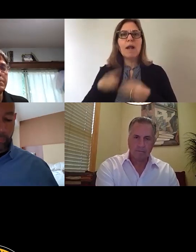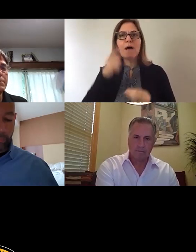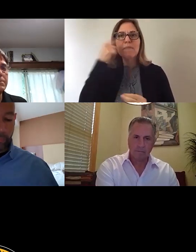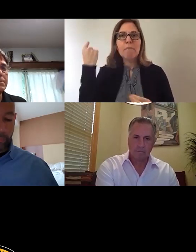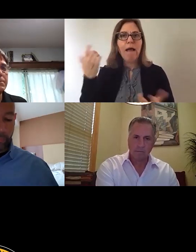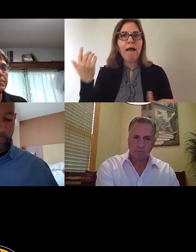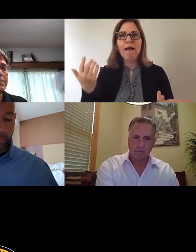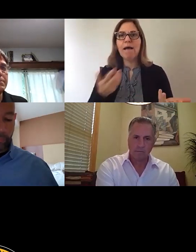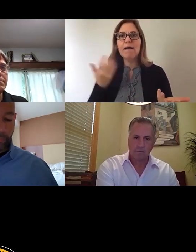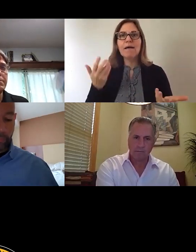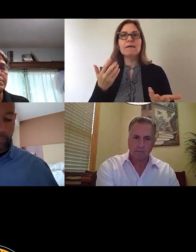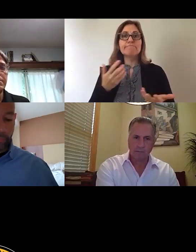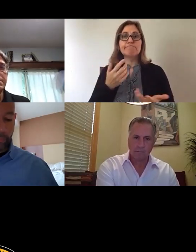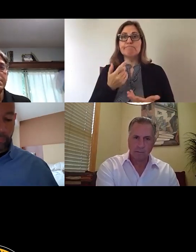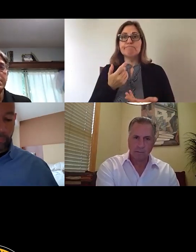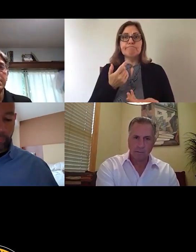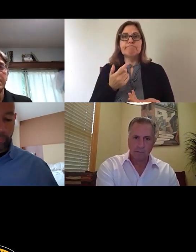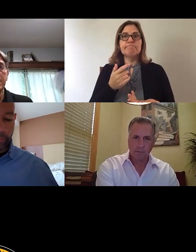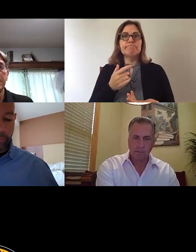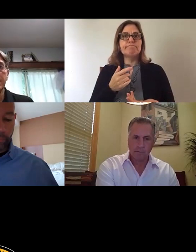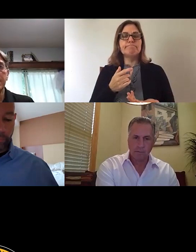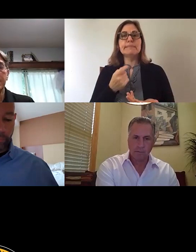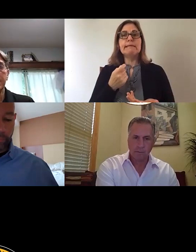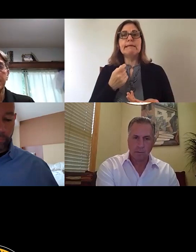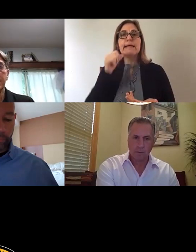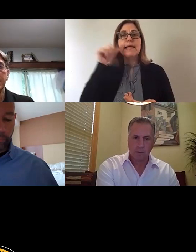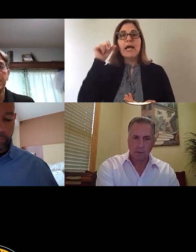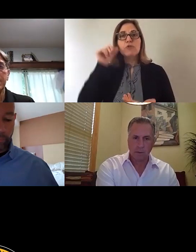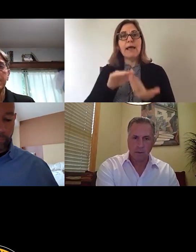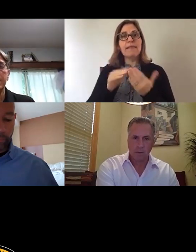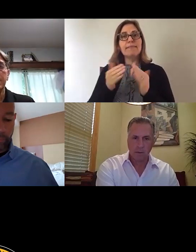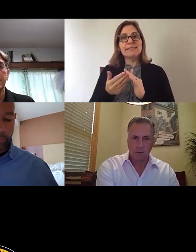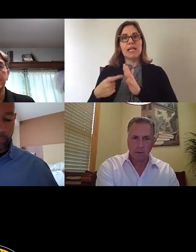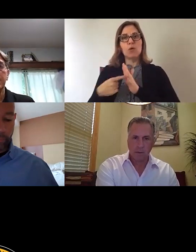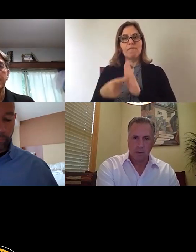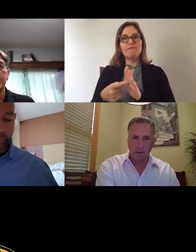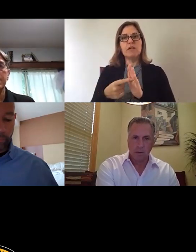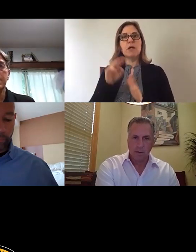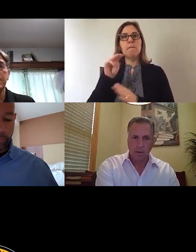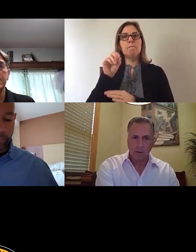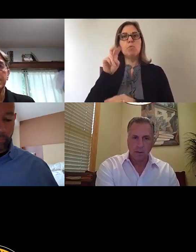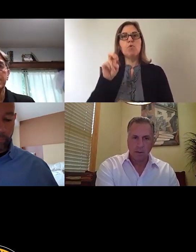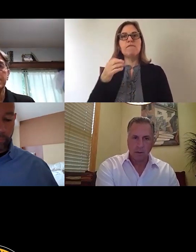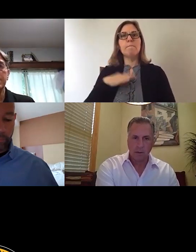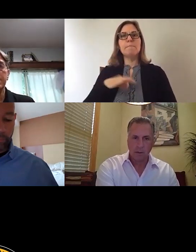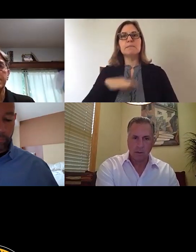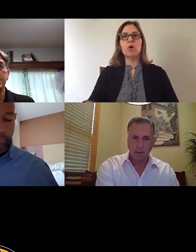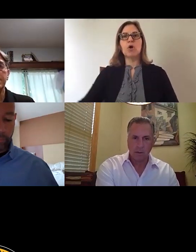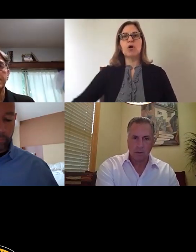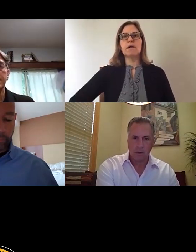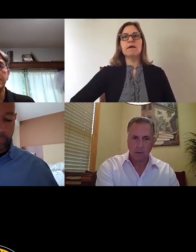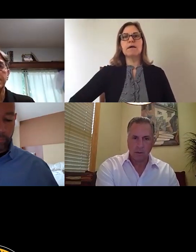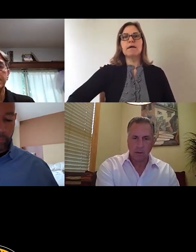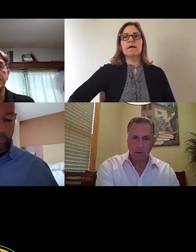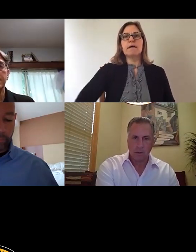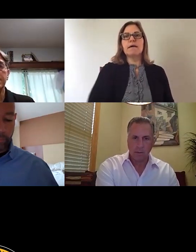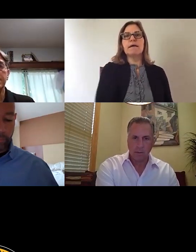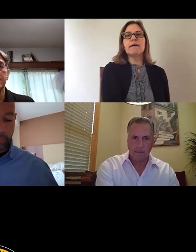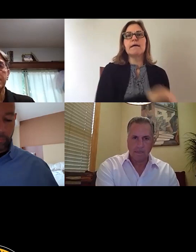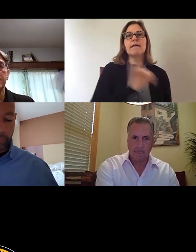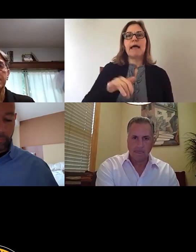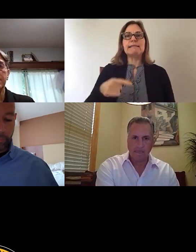Just yesterday, city, the city revealed move Pittsburgh, which is another example of a non-inclusive initiative.